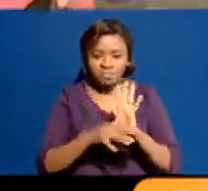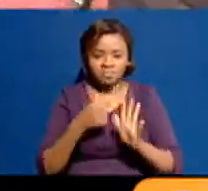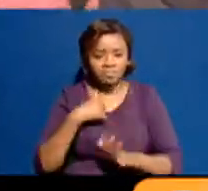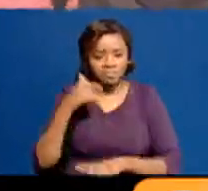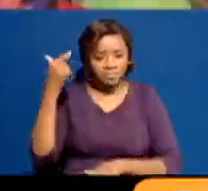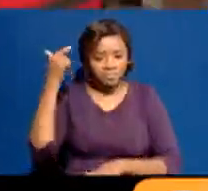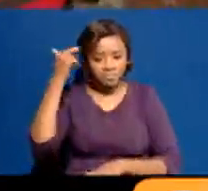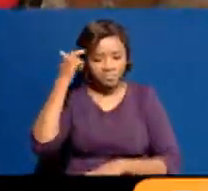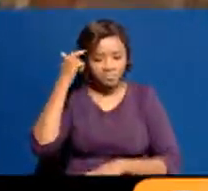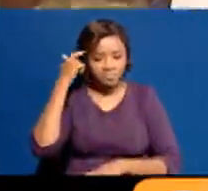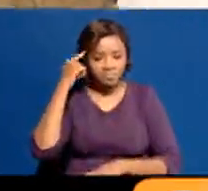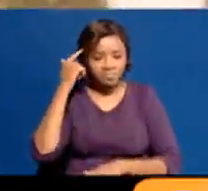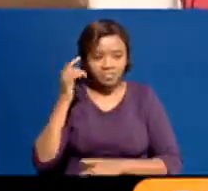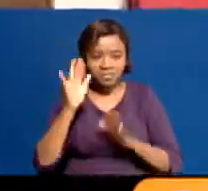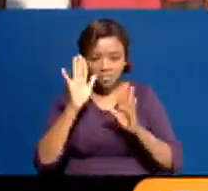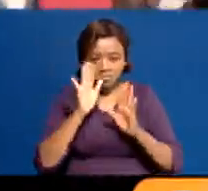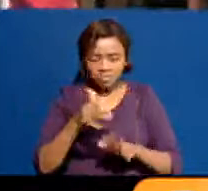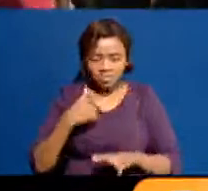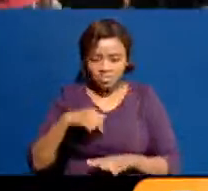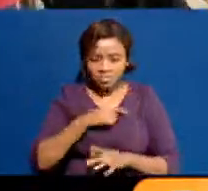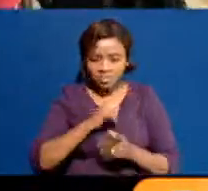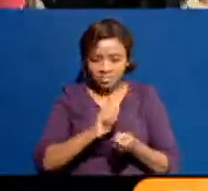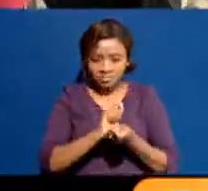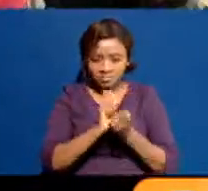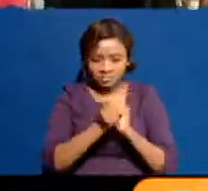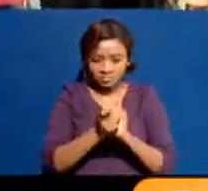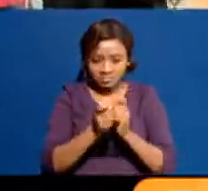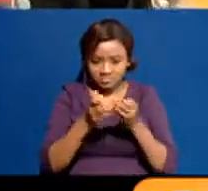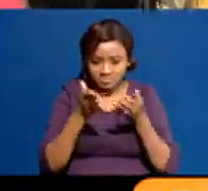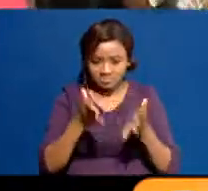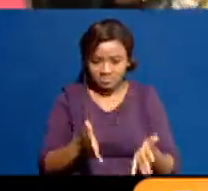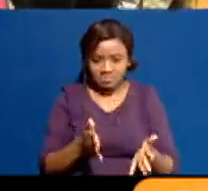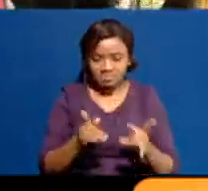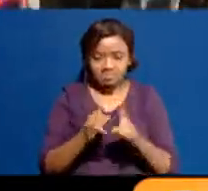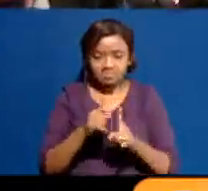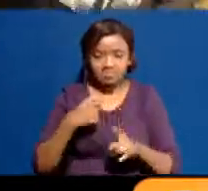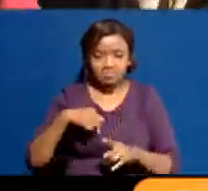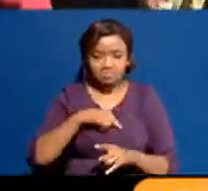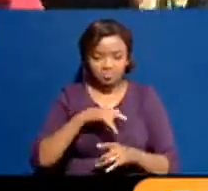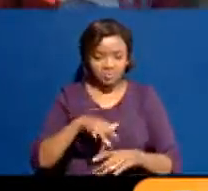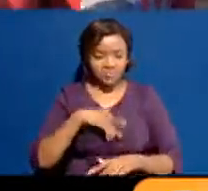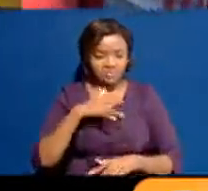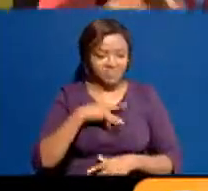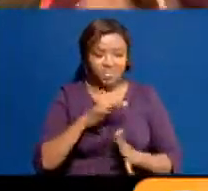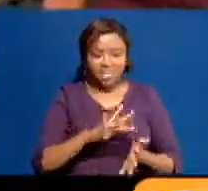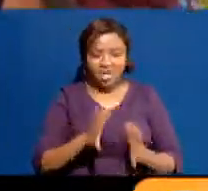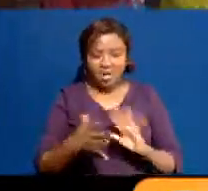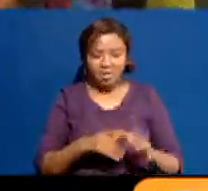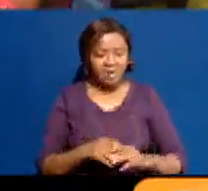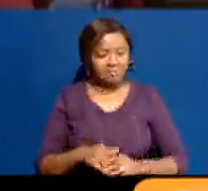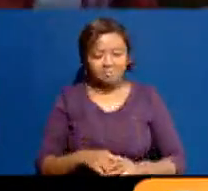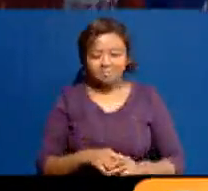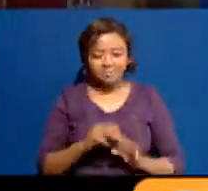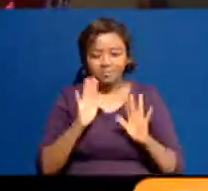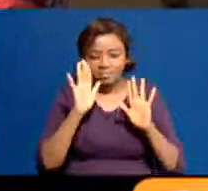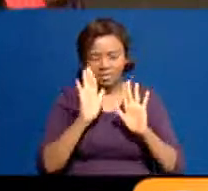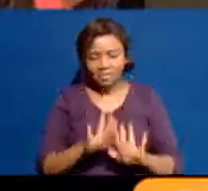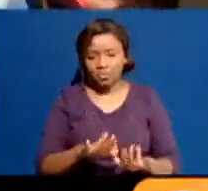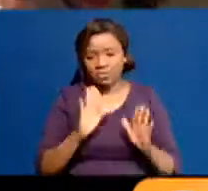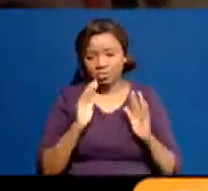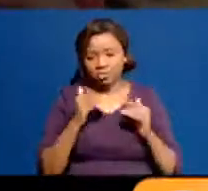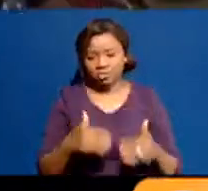sober up now. I think things are really getting out of hand, and our emotions, we need to be sober up, because if we don't pull our country tonight